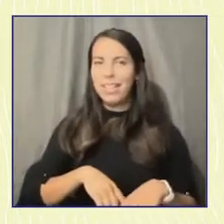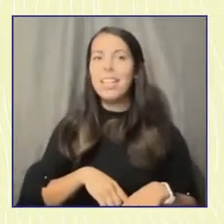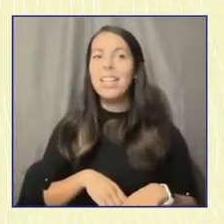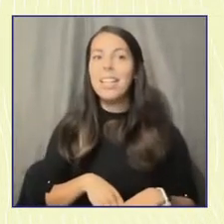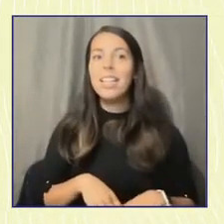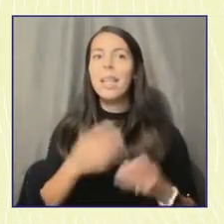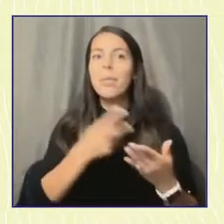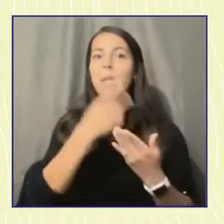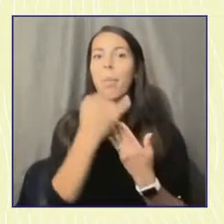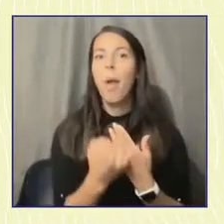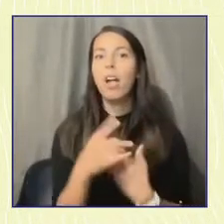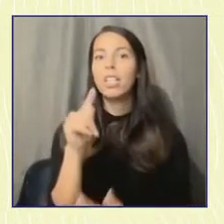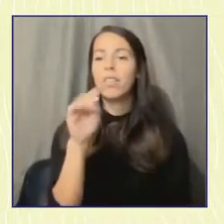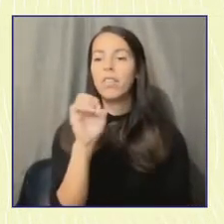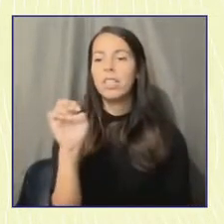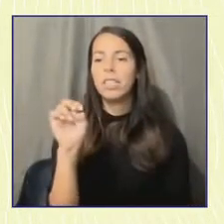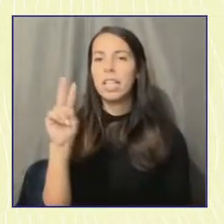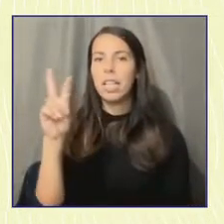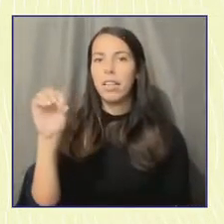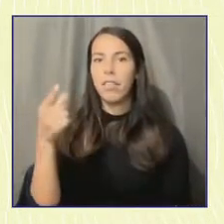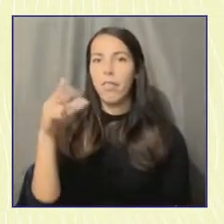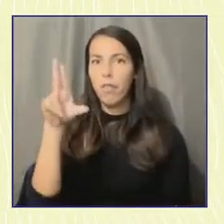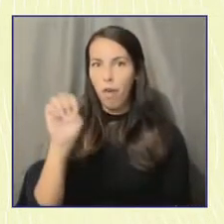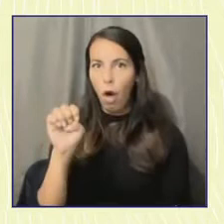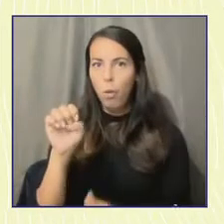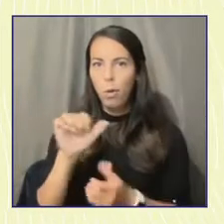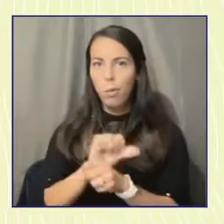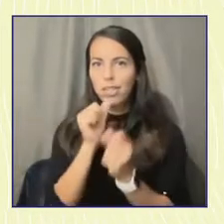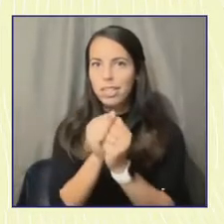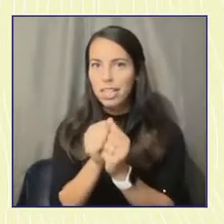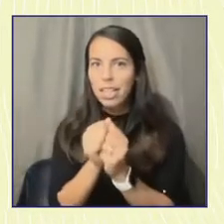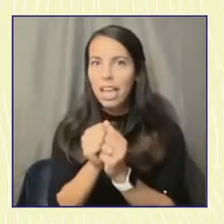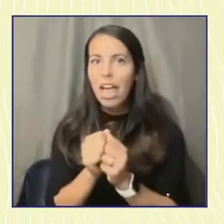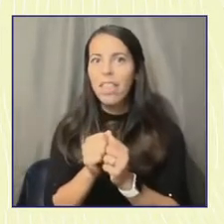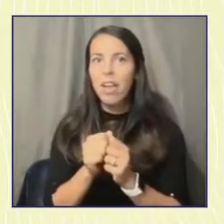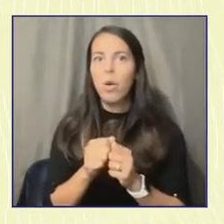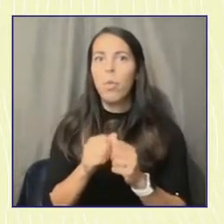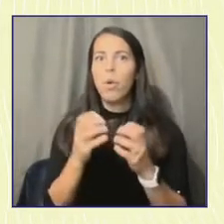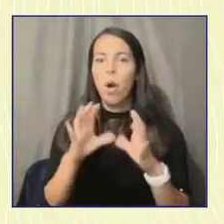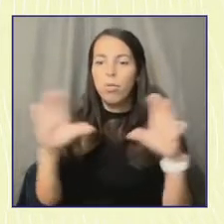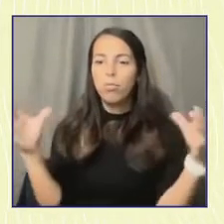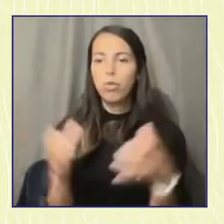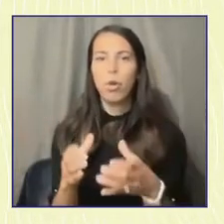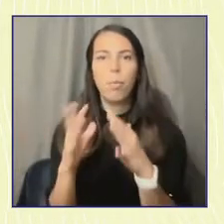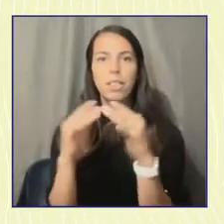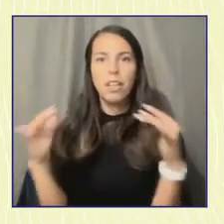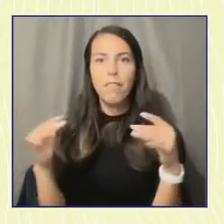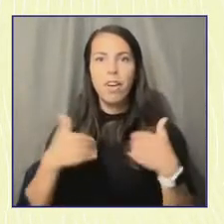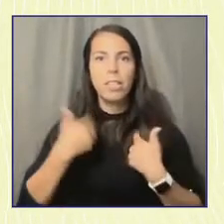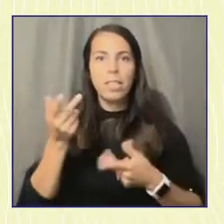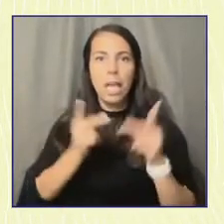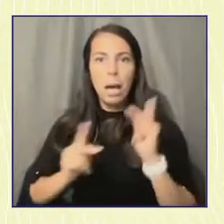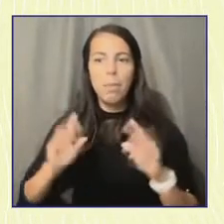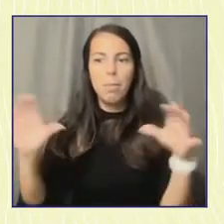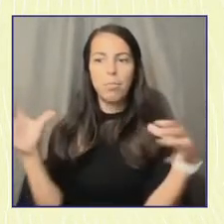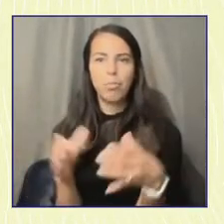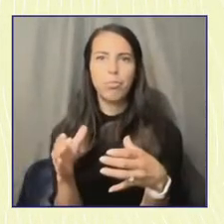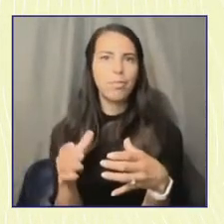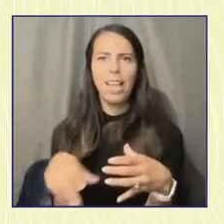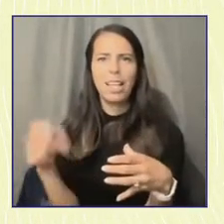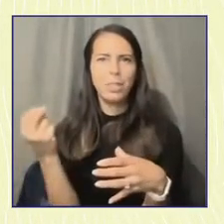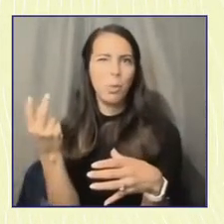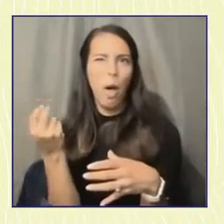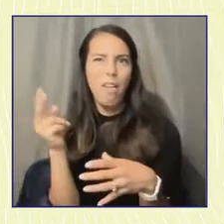together, bringing together a group of diverse young people, 12 young people from all across the country from very different backgrounds,